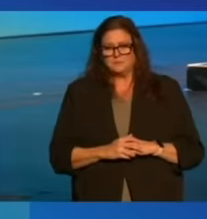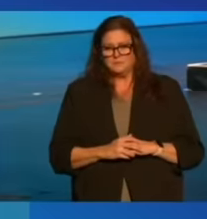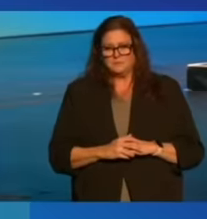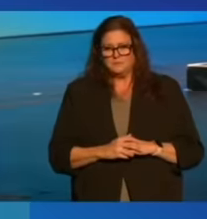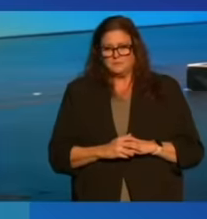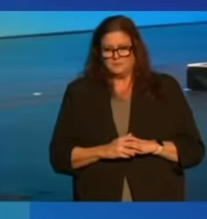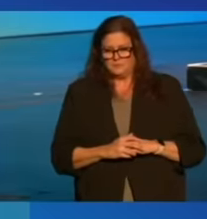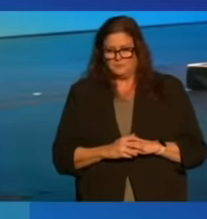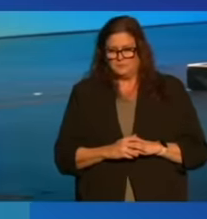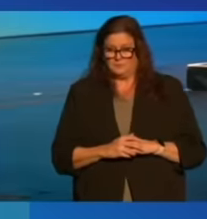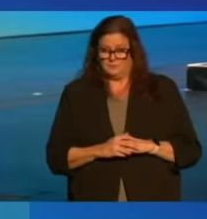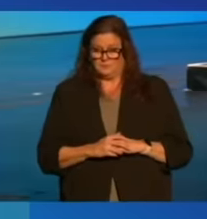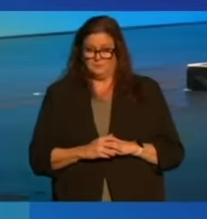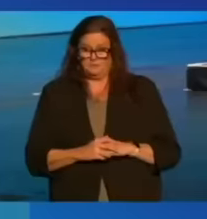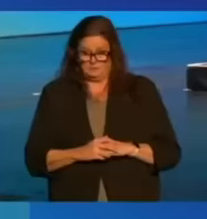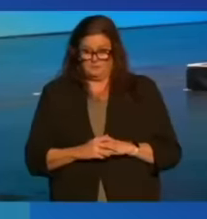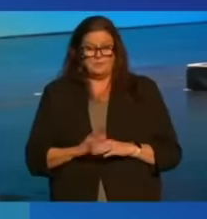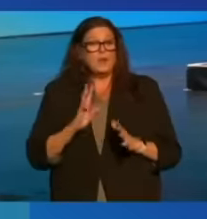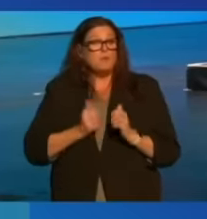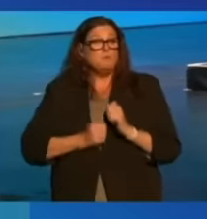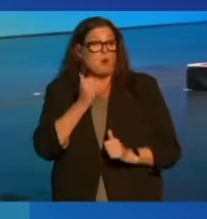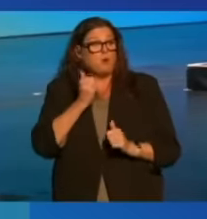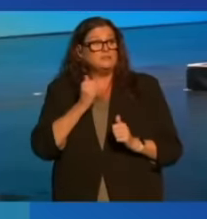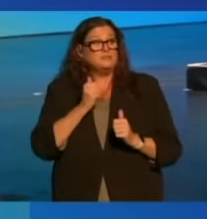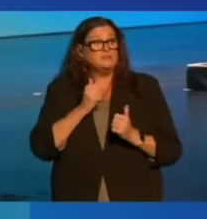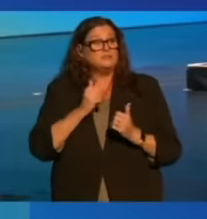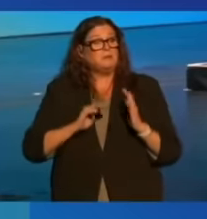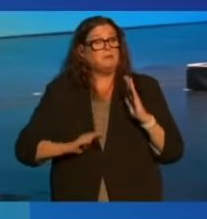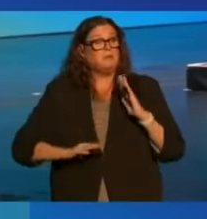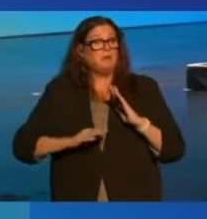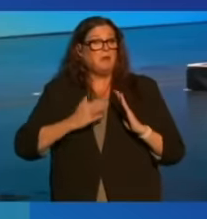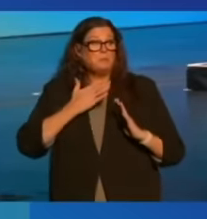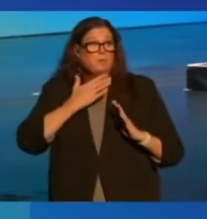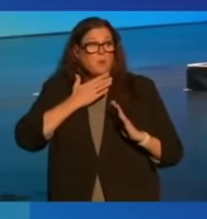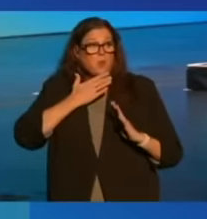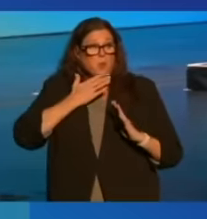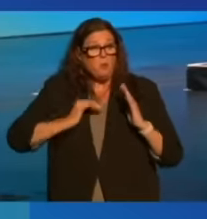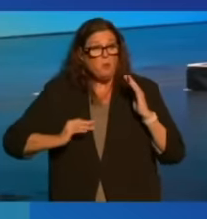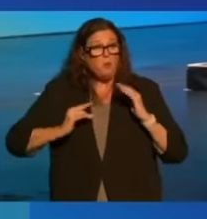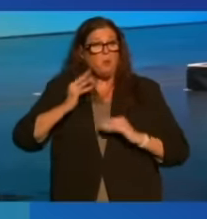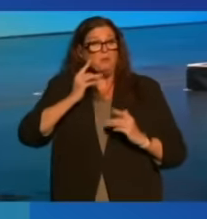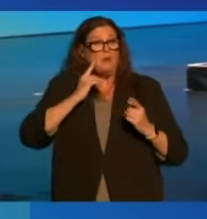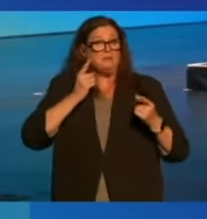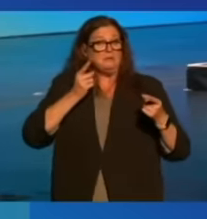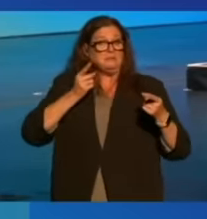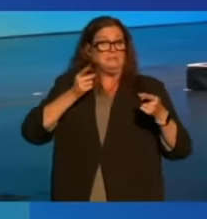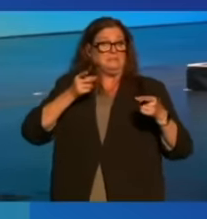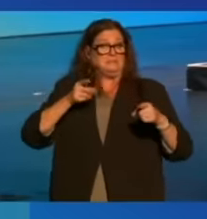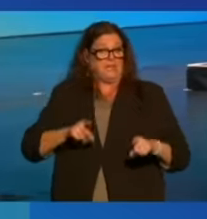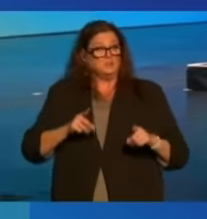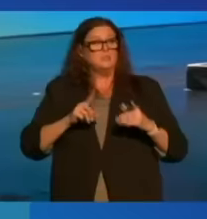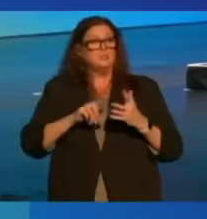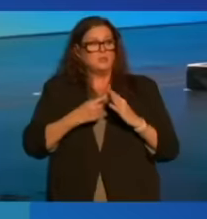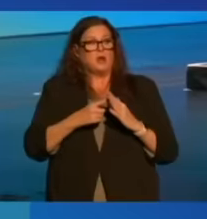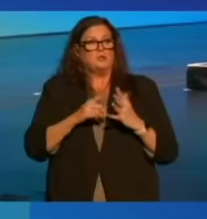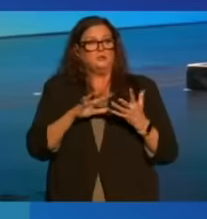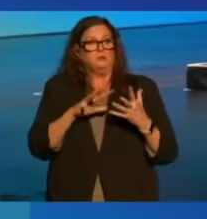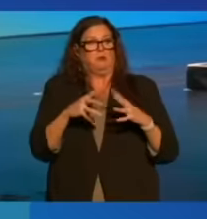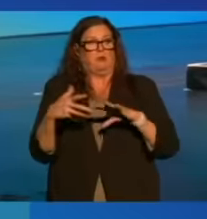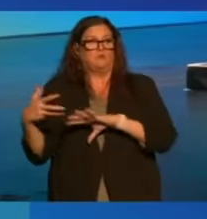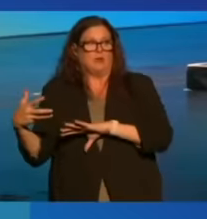Most of you came of age just as that consensus was starting to unravel.